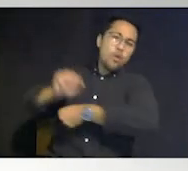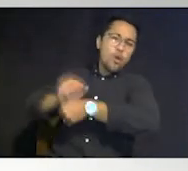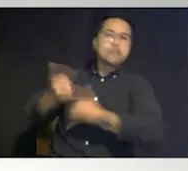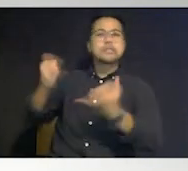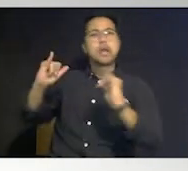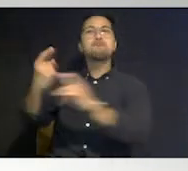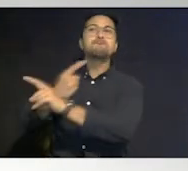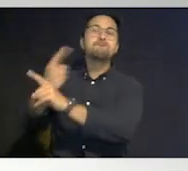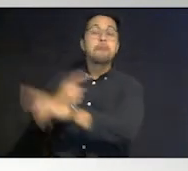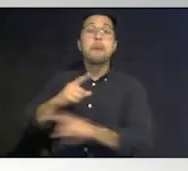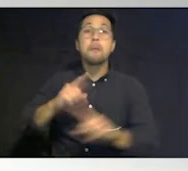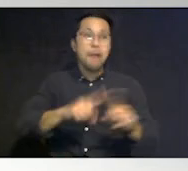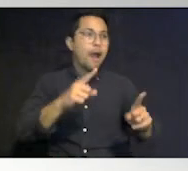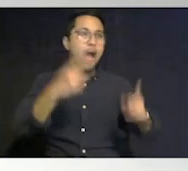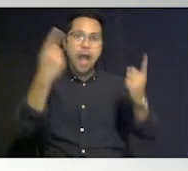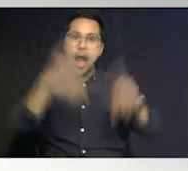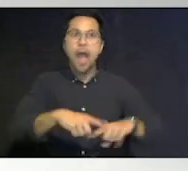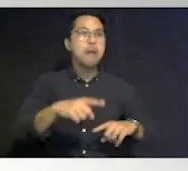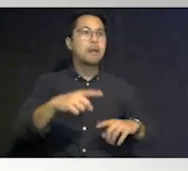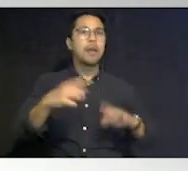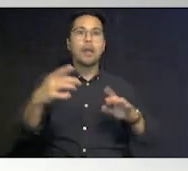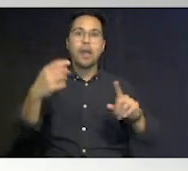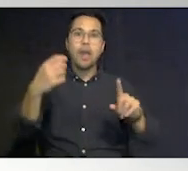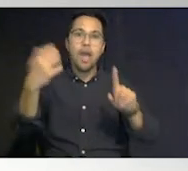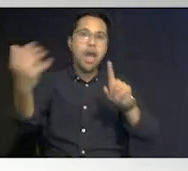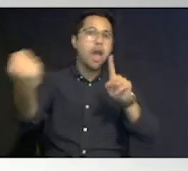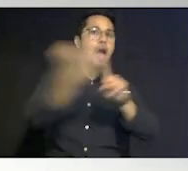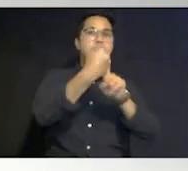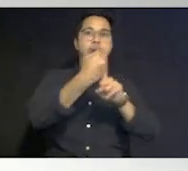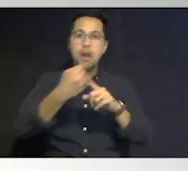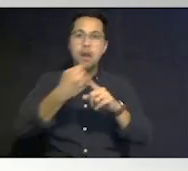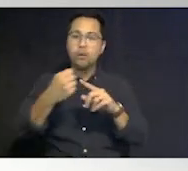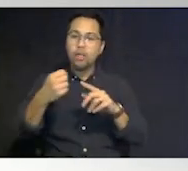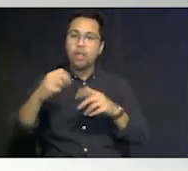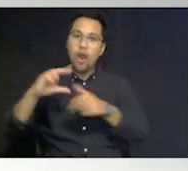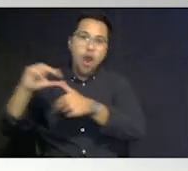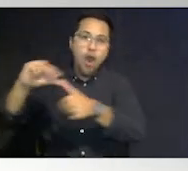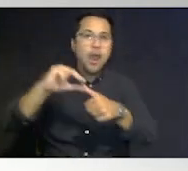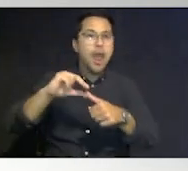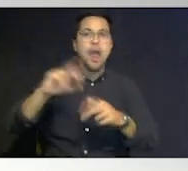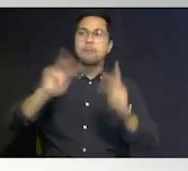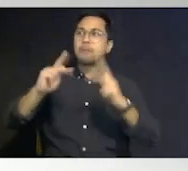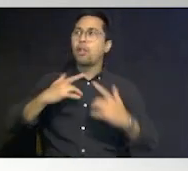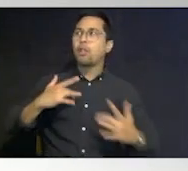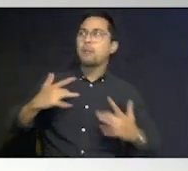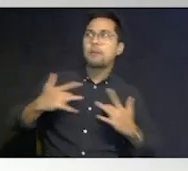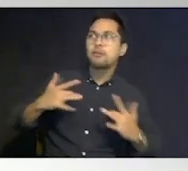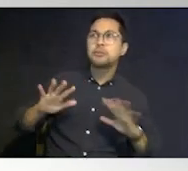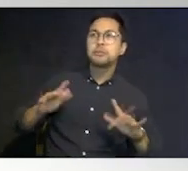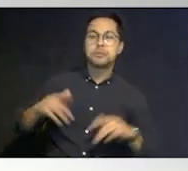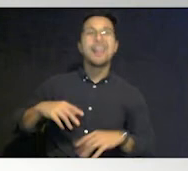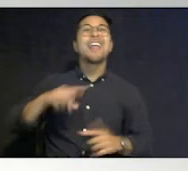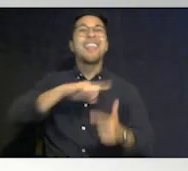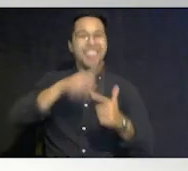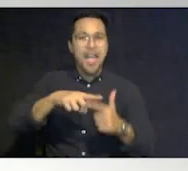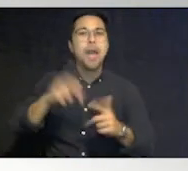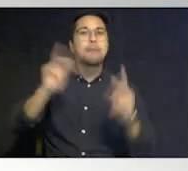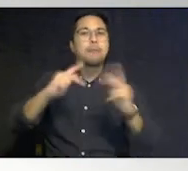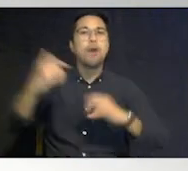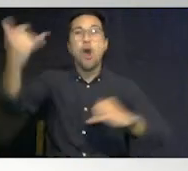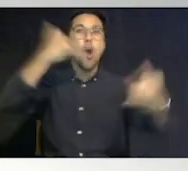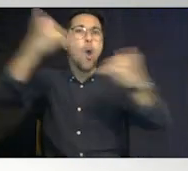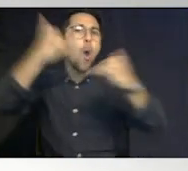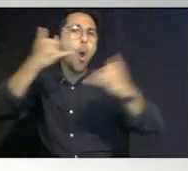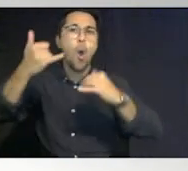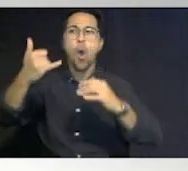as a hurricane was coming and now florida's in the cone of uncertainty now the phones are ringing off the hook and the emails are flying